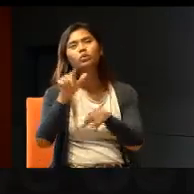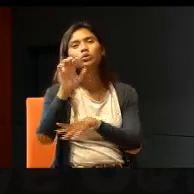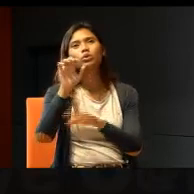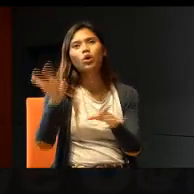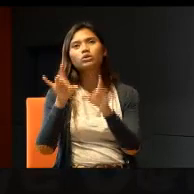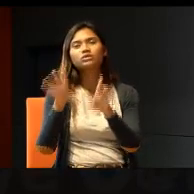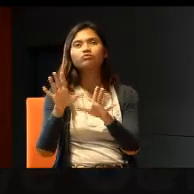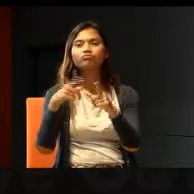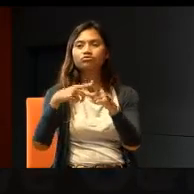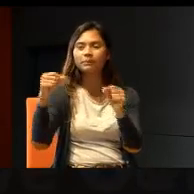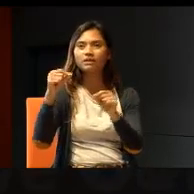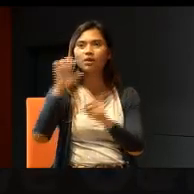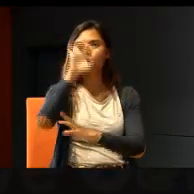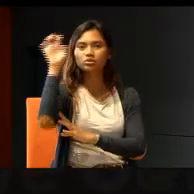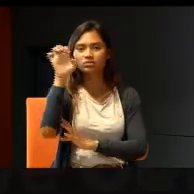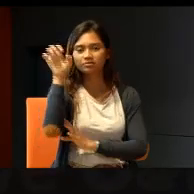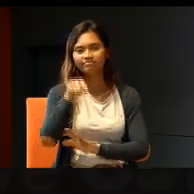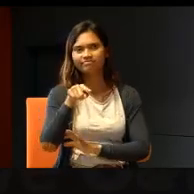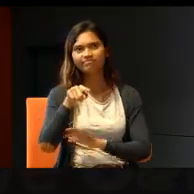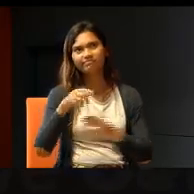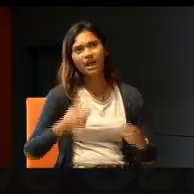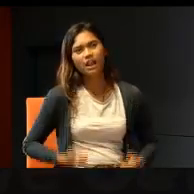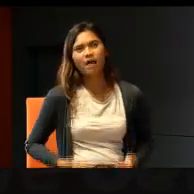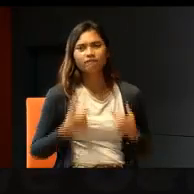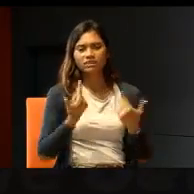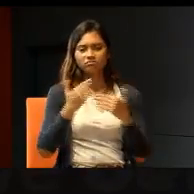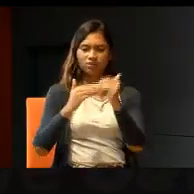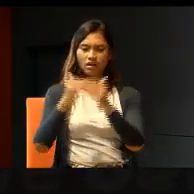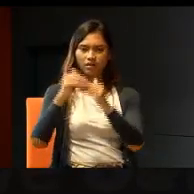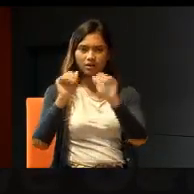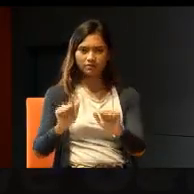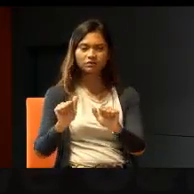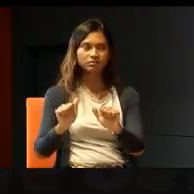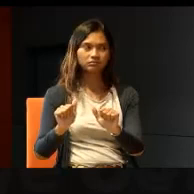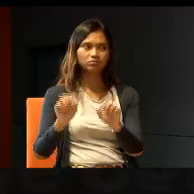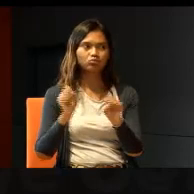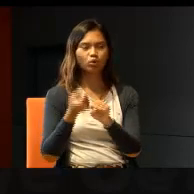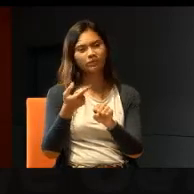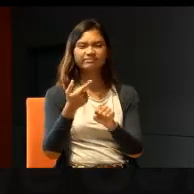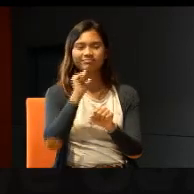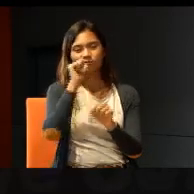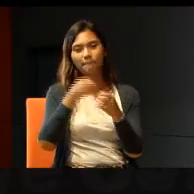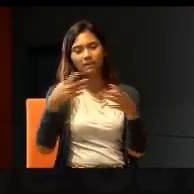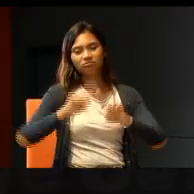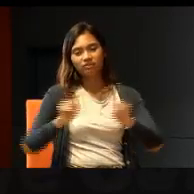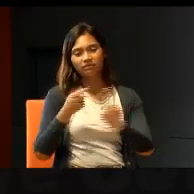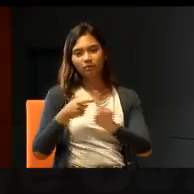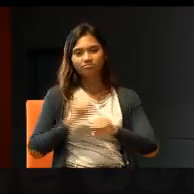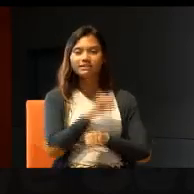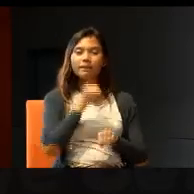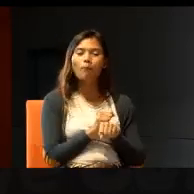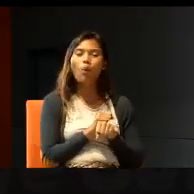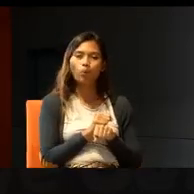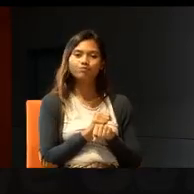the standard of life there is quite comfortable and in that sense, it will not be that much different from Singapore. So, I would